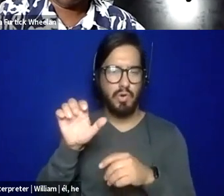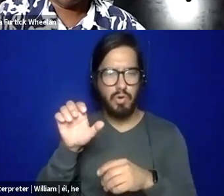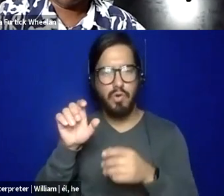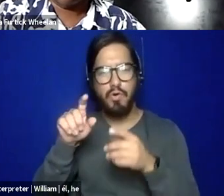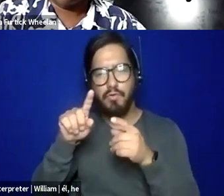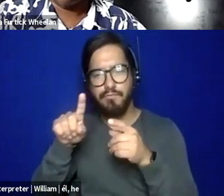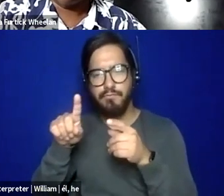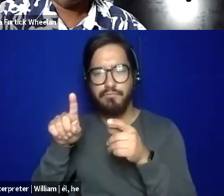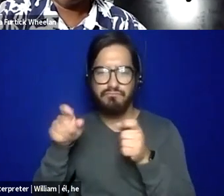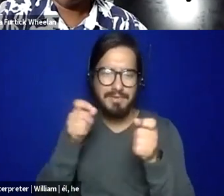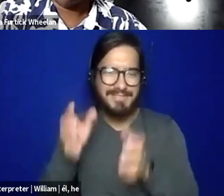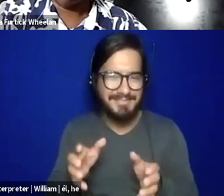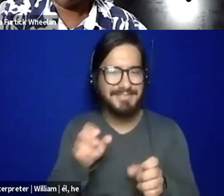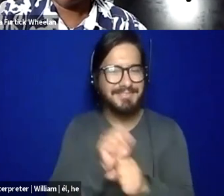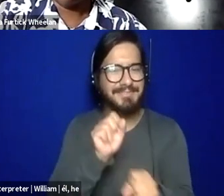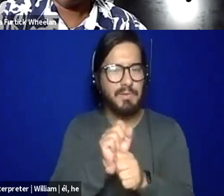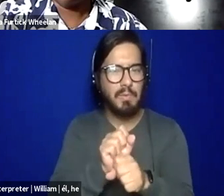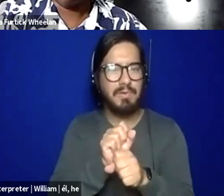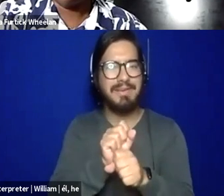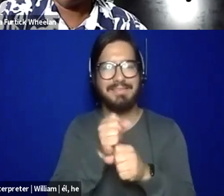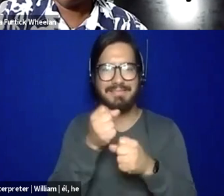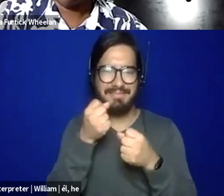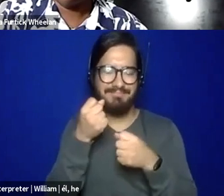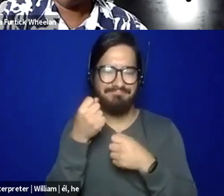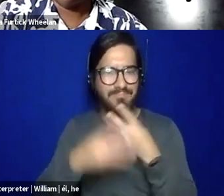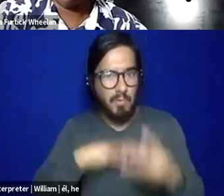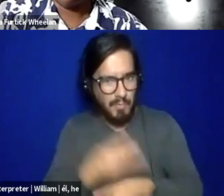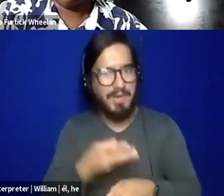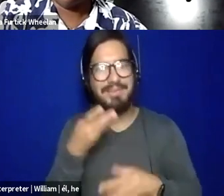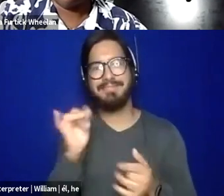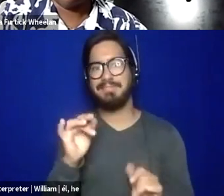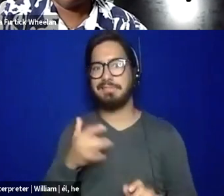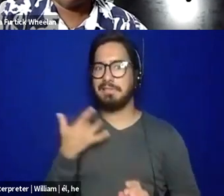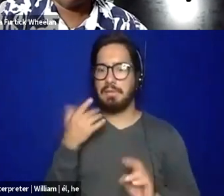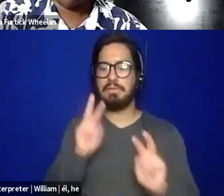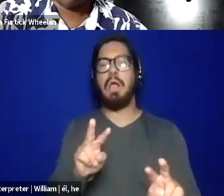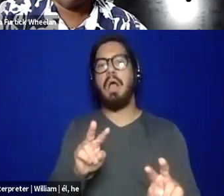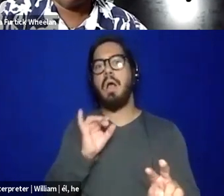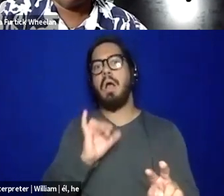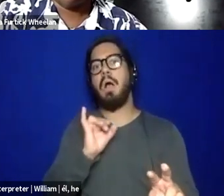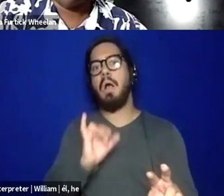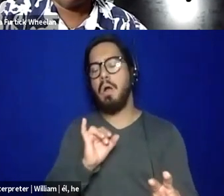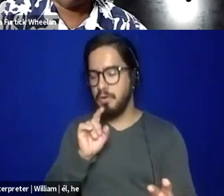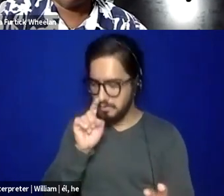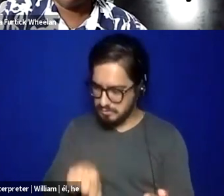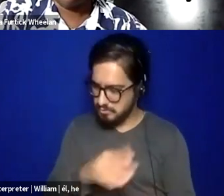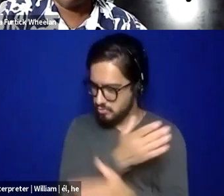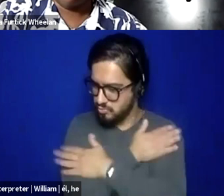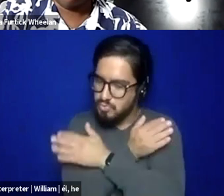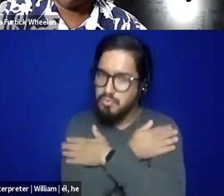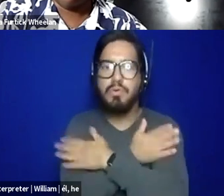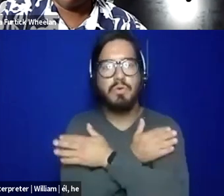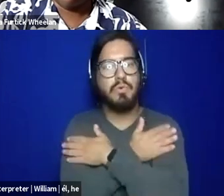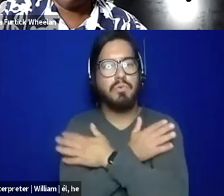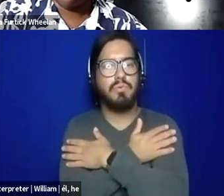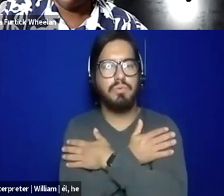having a child for me to finally realize like, Oh yes, you need to rest. Cause then it turned into work, child, work, child, work, child. And I was like, who am I?